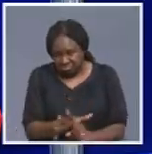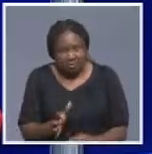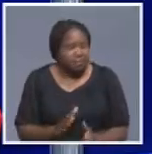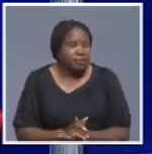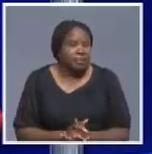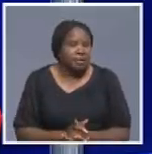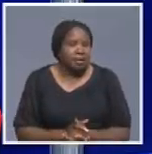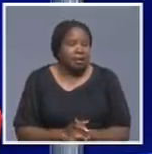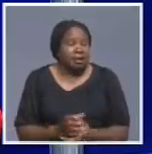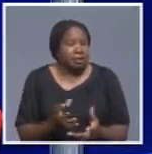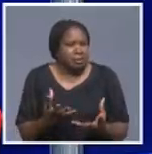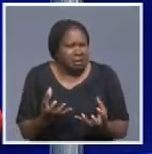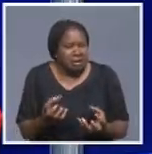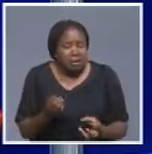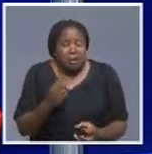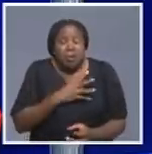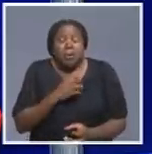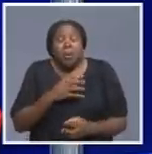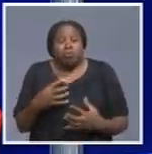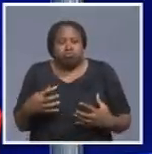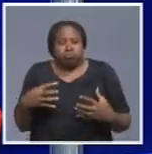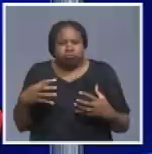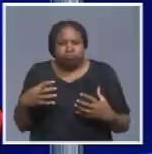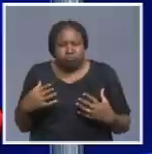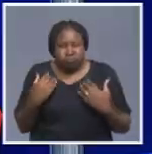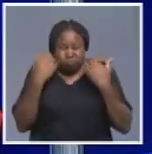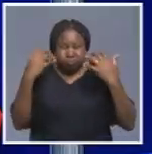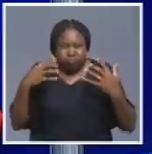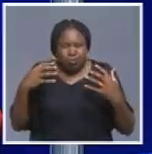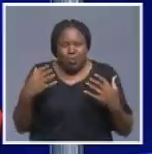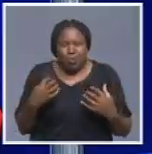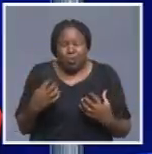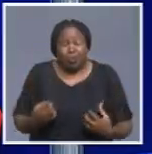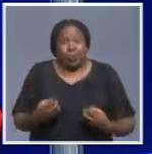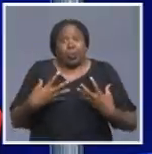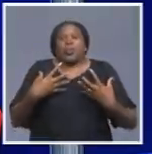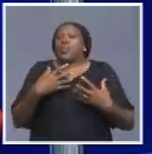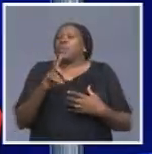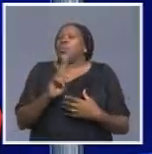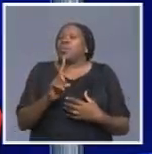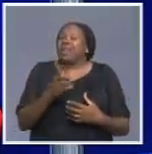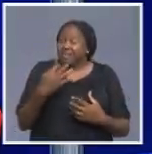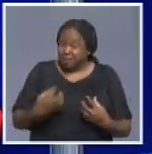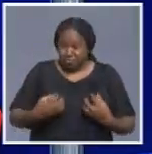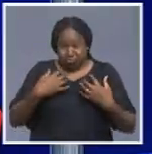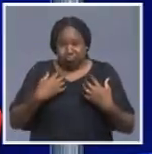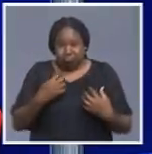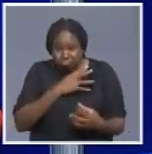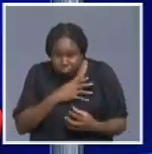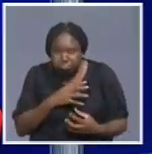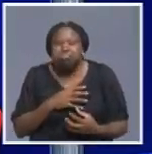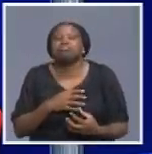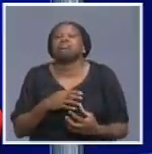no need to panic because in the state of panic you are likely to do wrong things. Just know